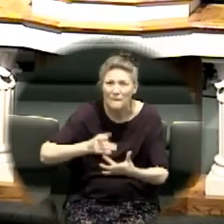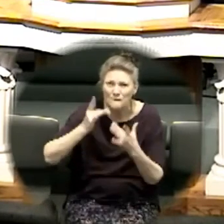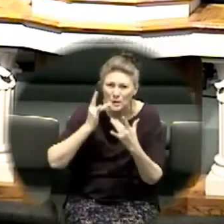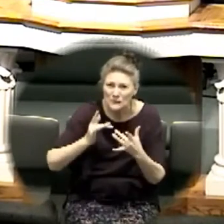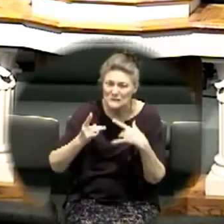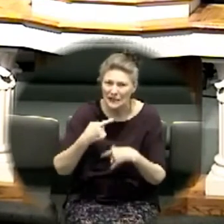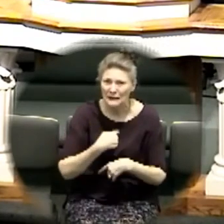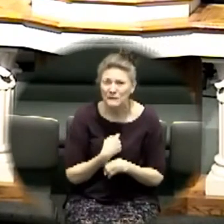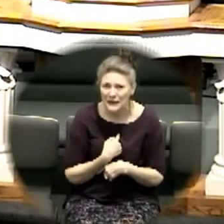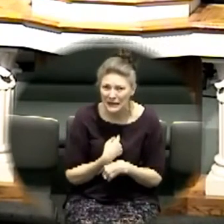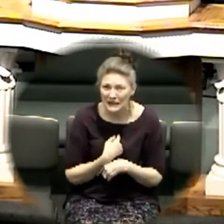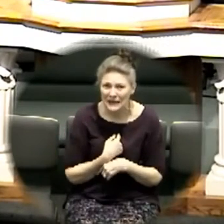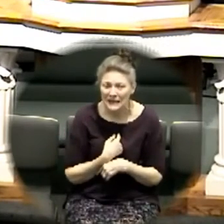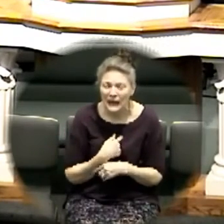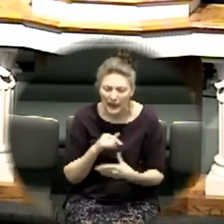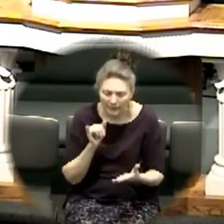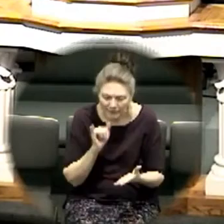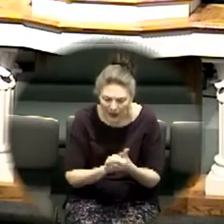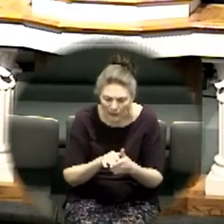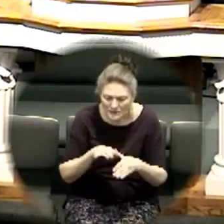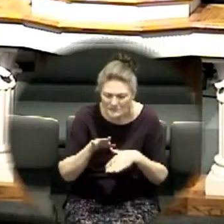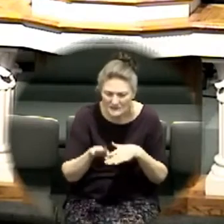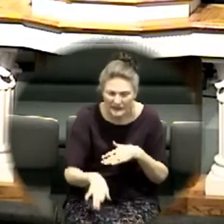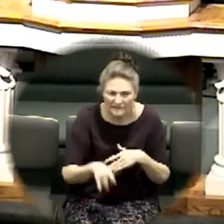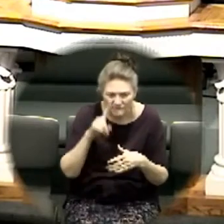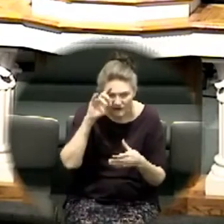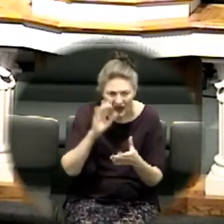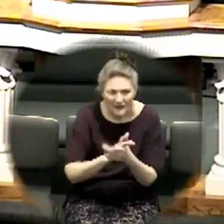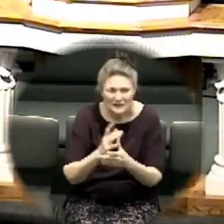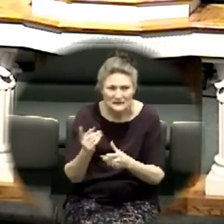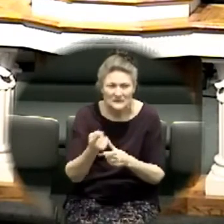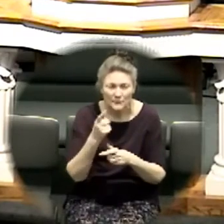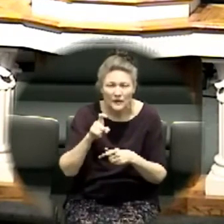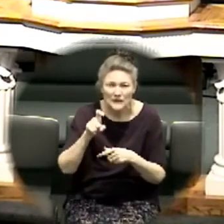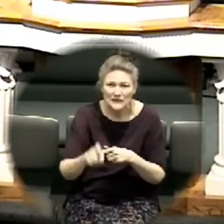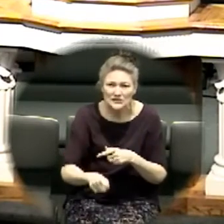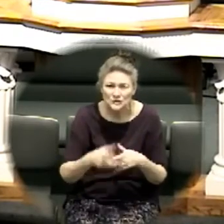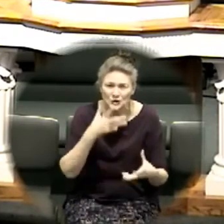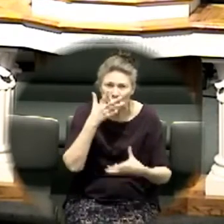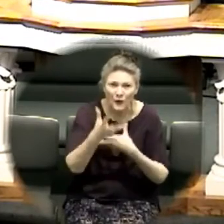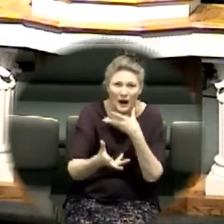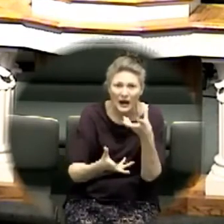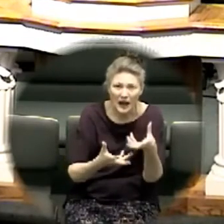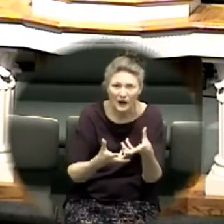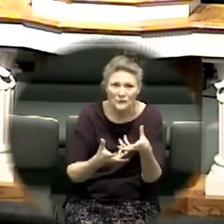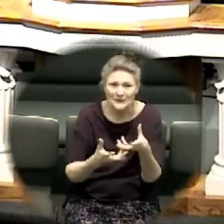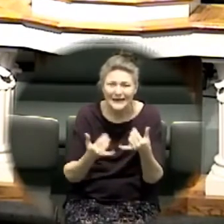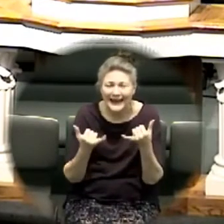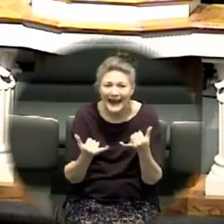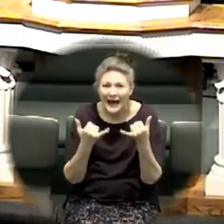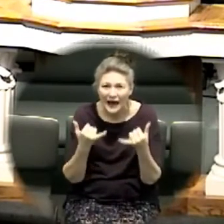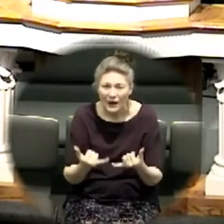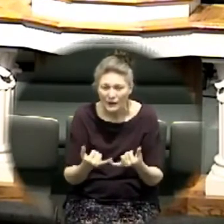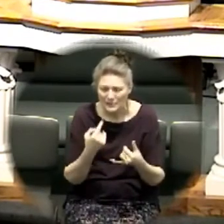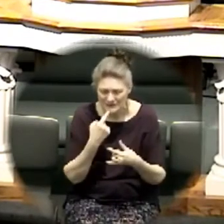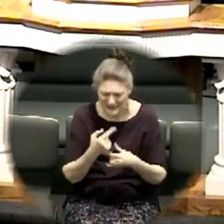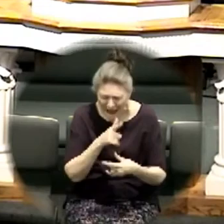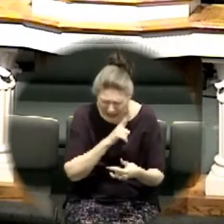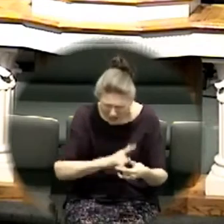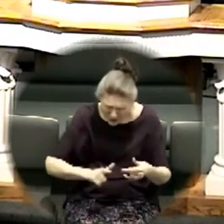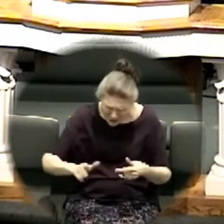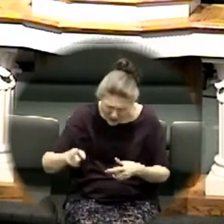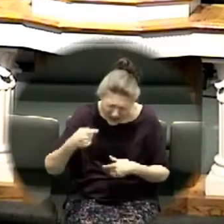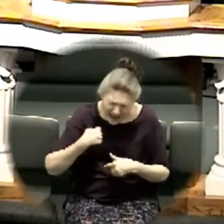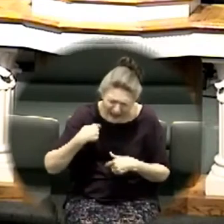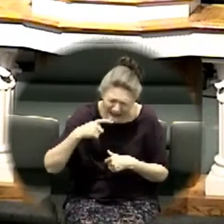mercy on me that was a step of faith somebody needs to cry out where they are right now and say Lord